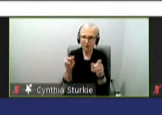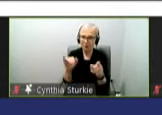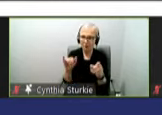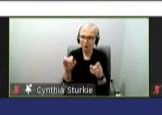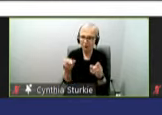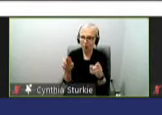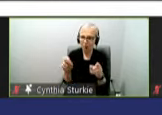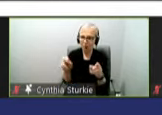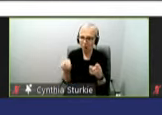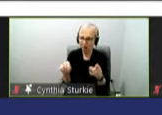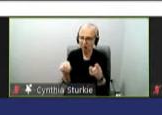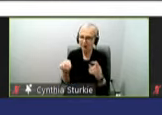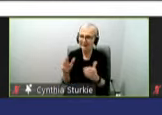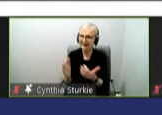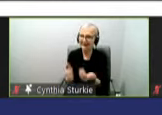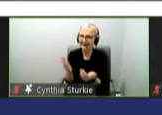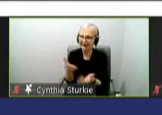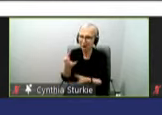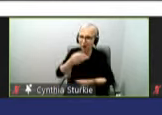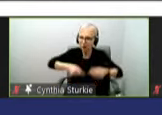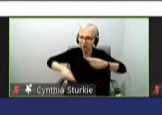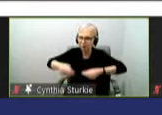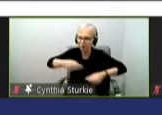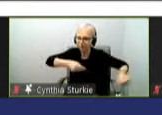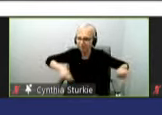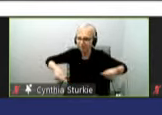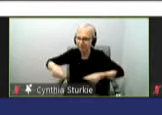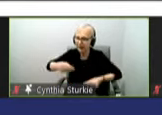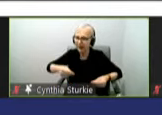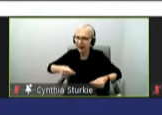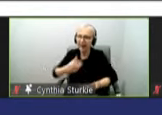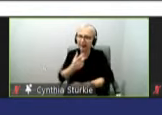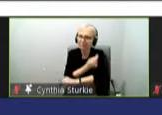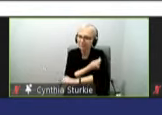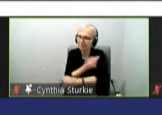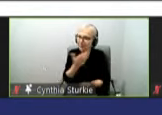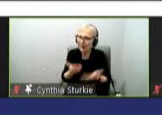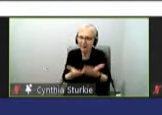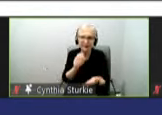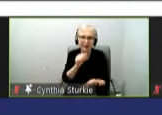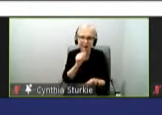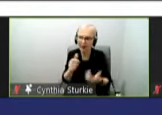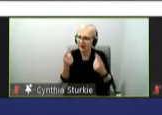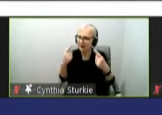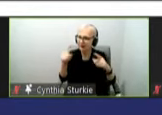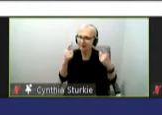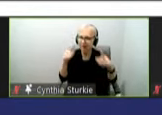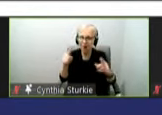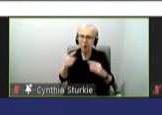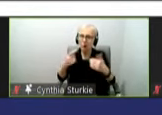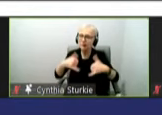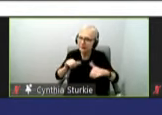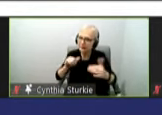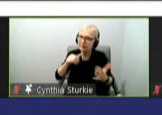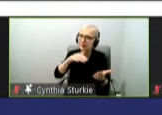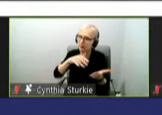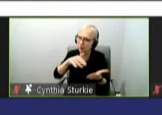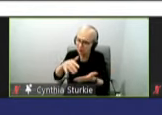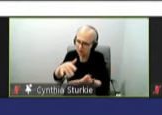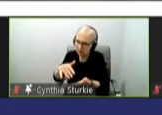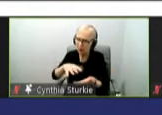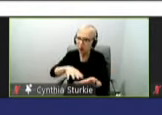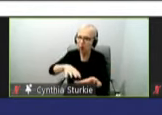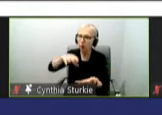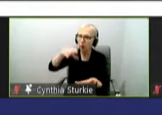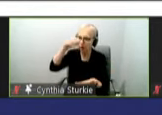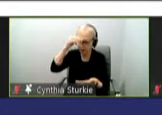or that the immune response may not be as effective. And so these are characteristics that we're hoping to learn a little bit more about as